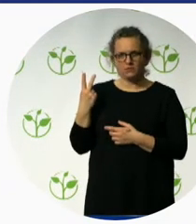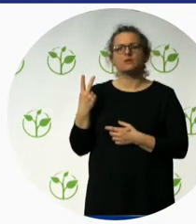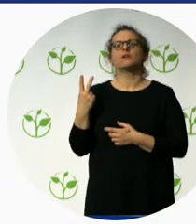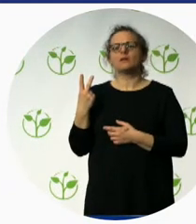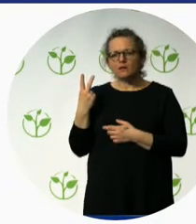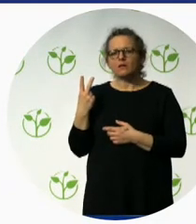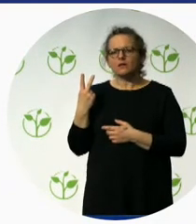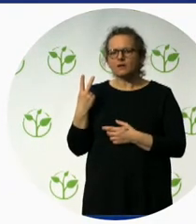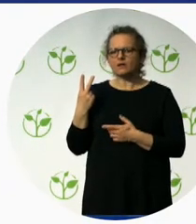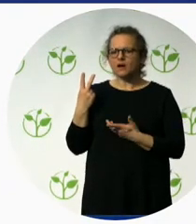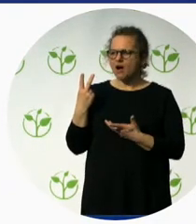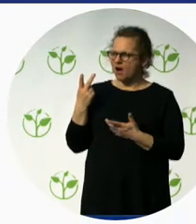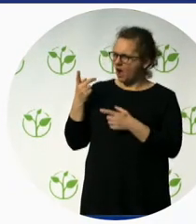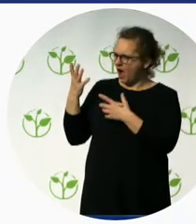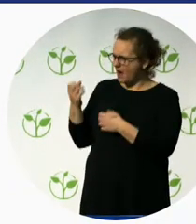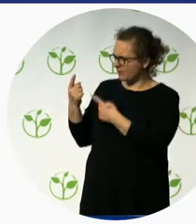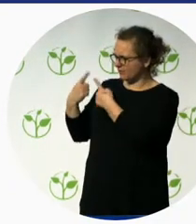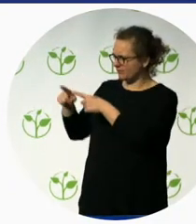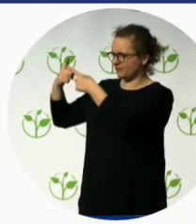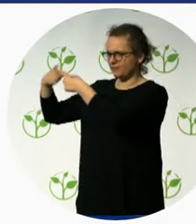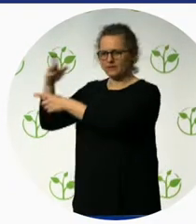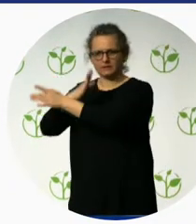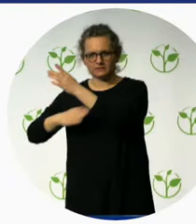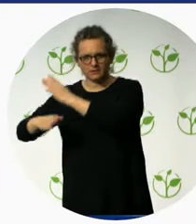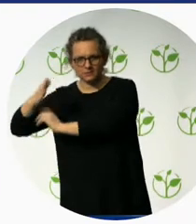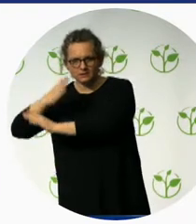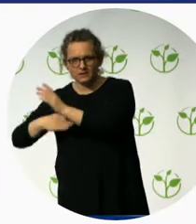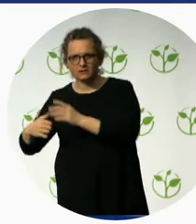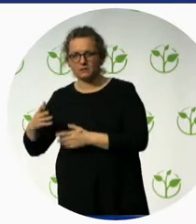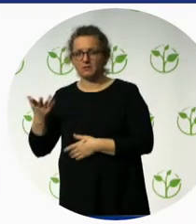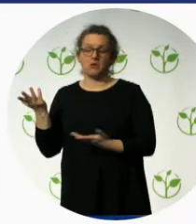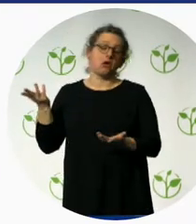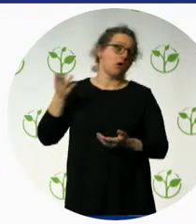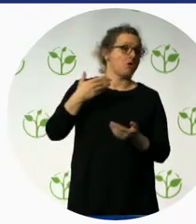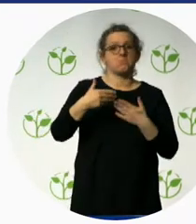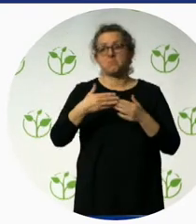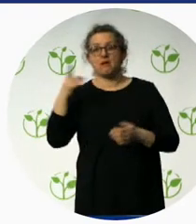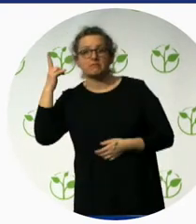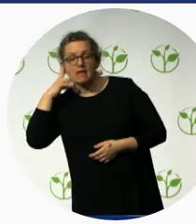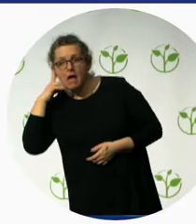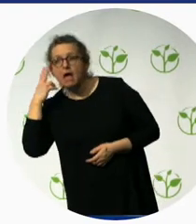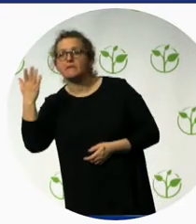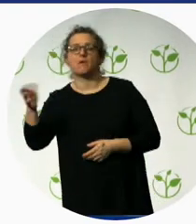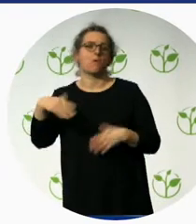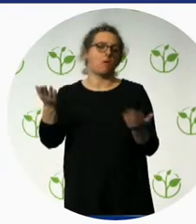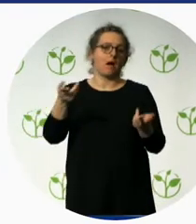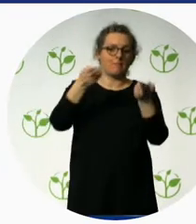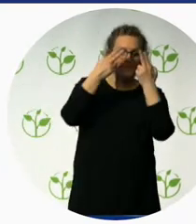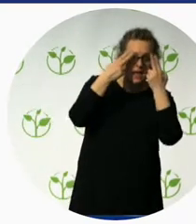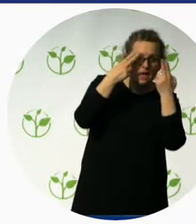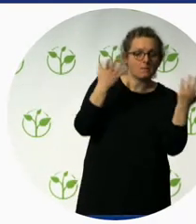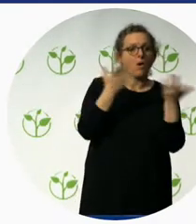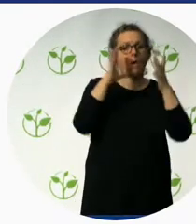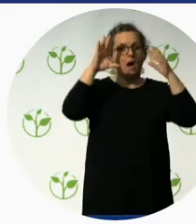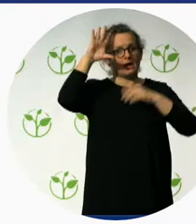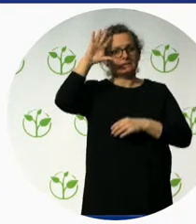group tours, you would have a blind person travelling with a deaf person, with a person on wheelchair, with a person with Down syndrome and people without disabilities